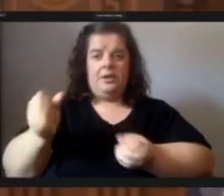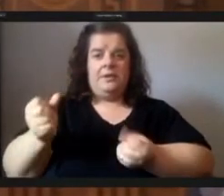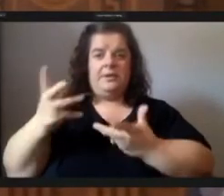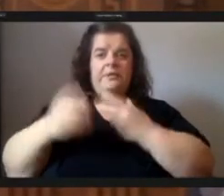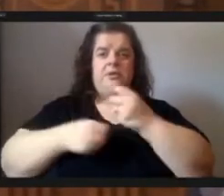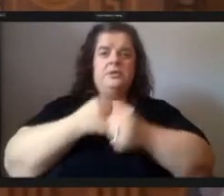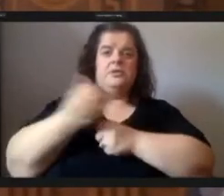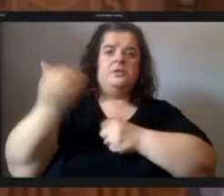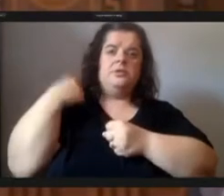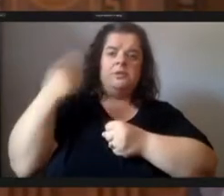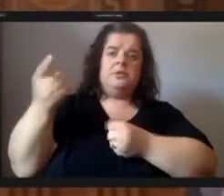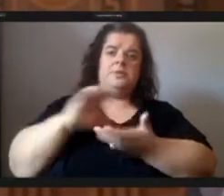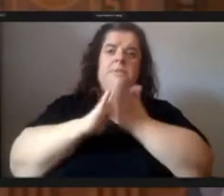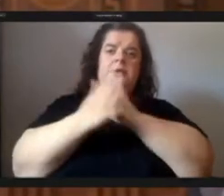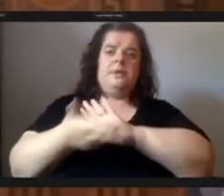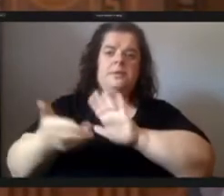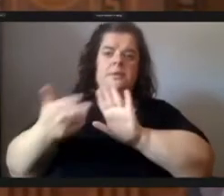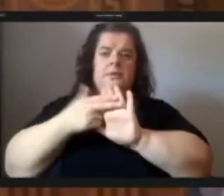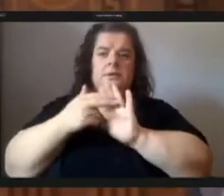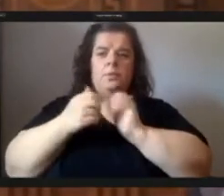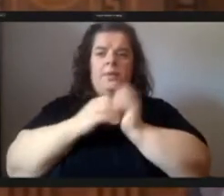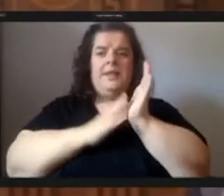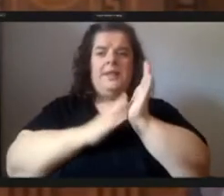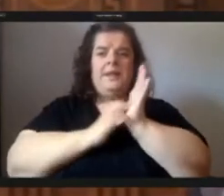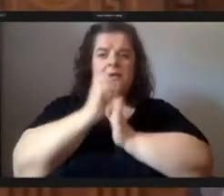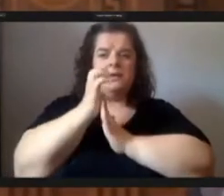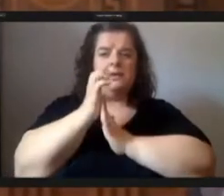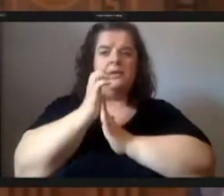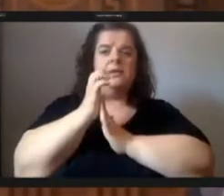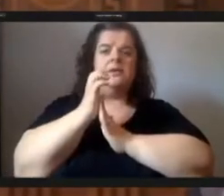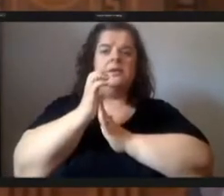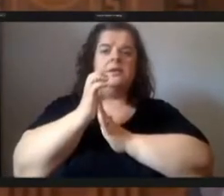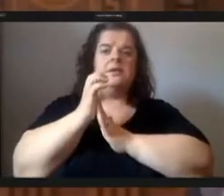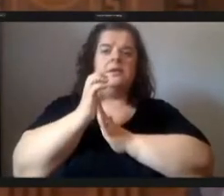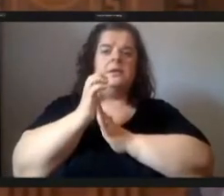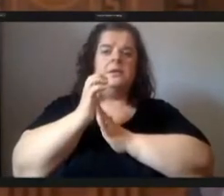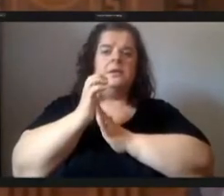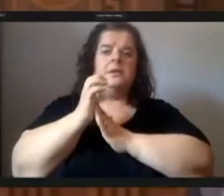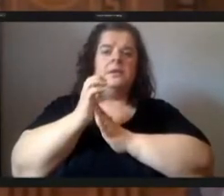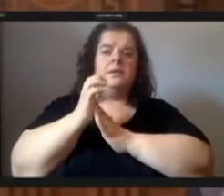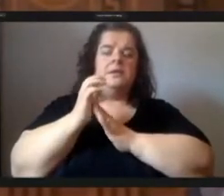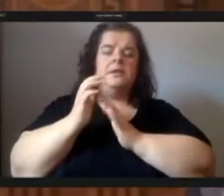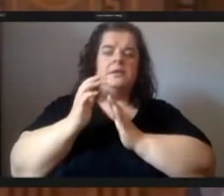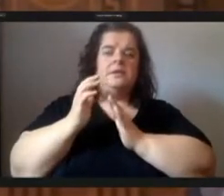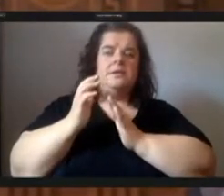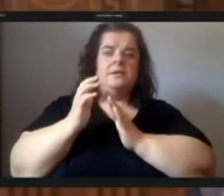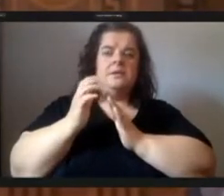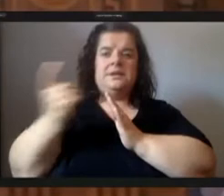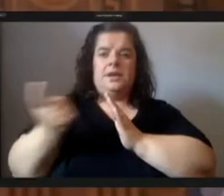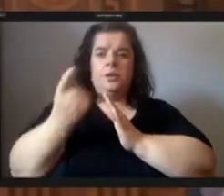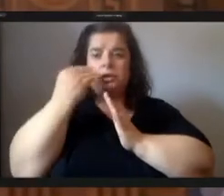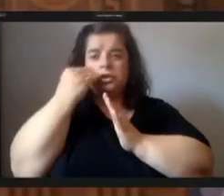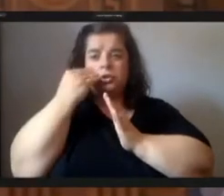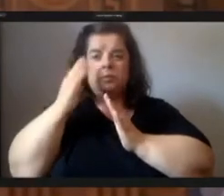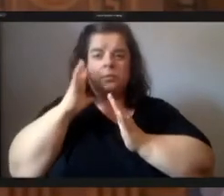became diagnosed with cancer what the diagnosis was always fatal he was it was a